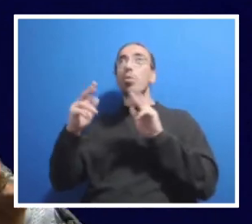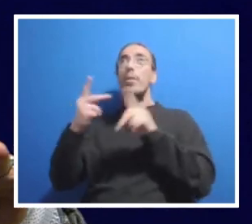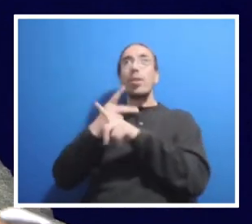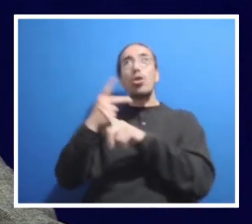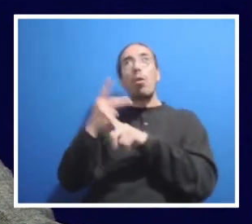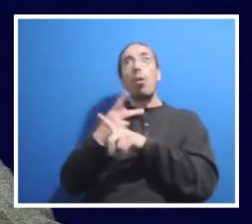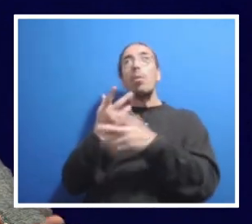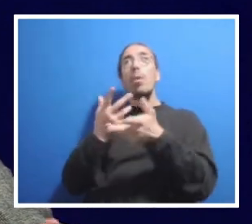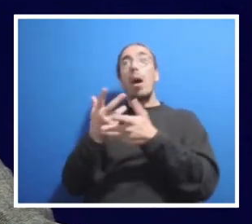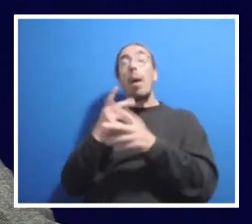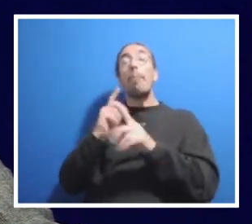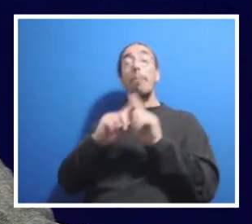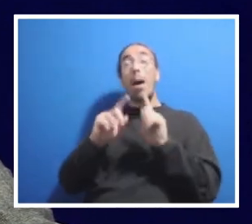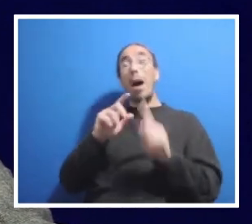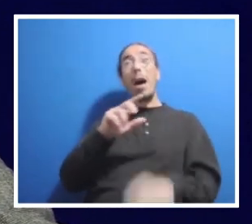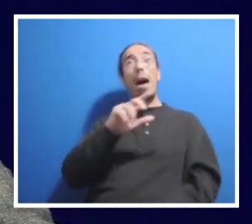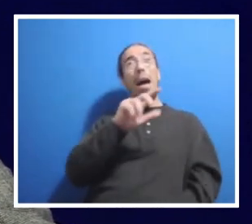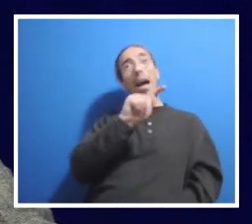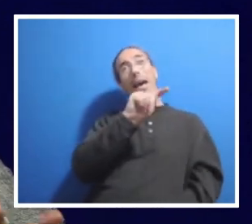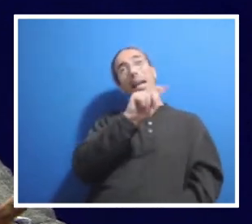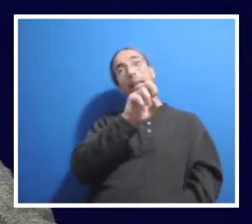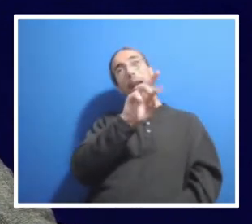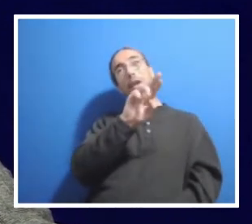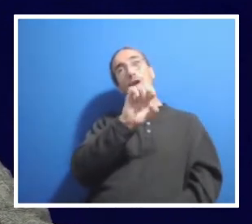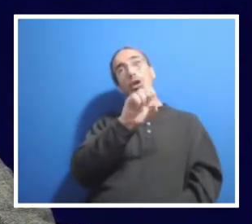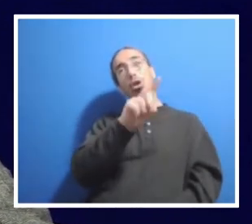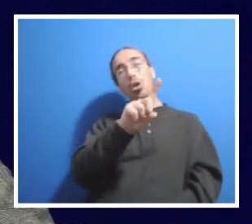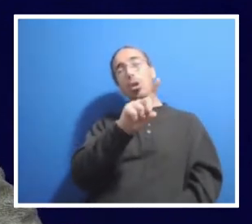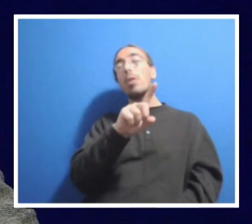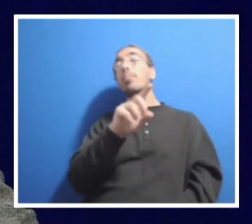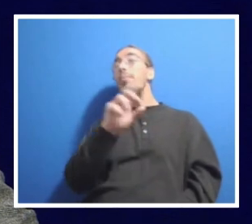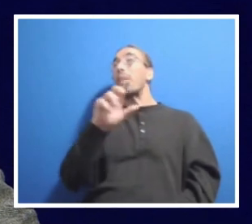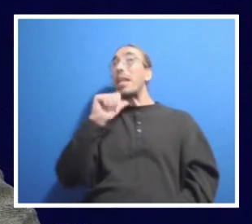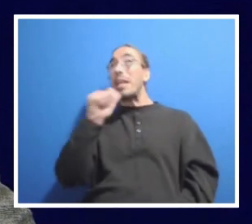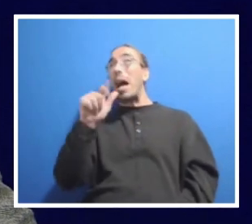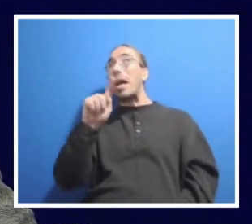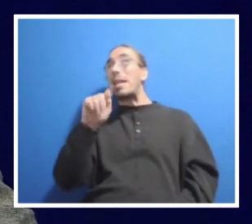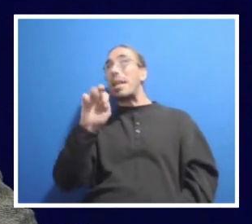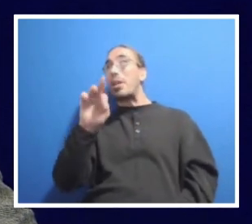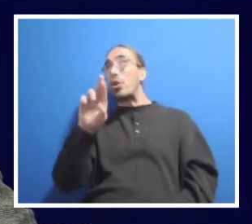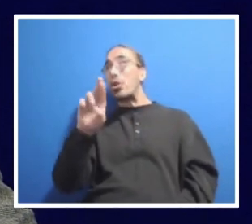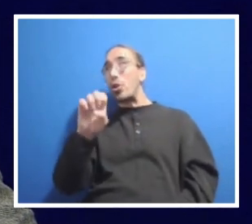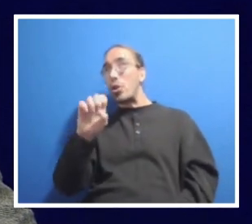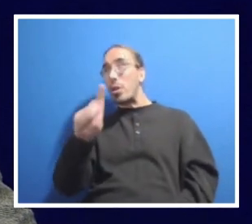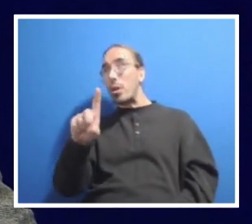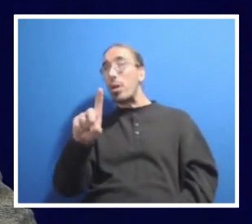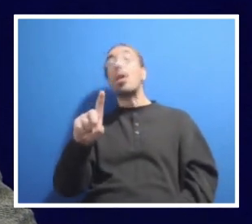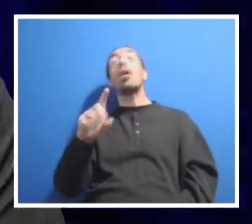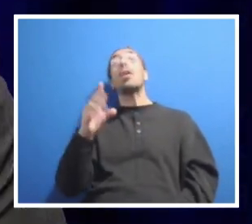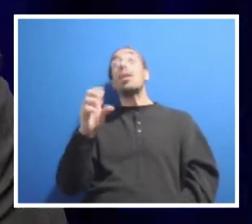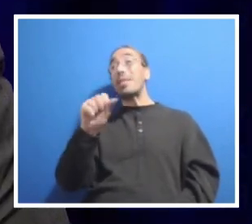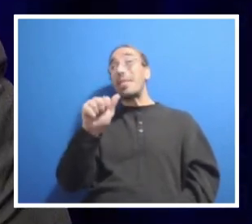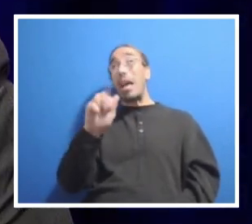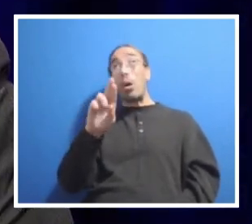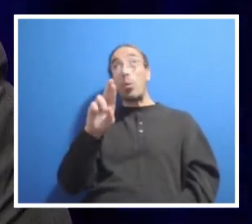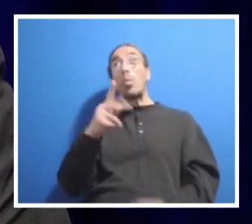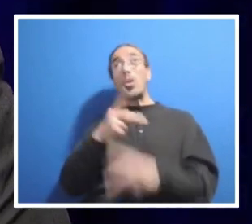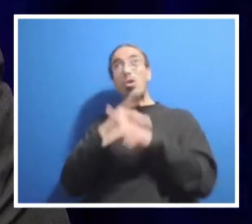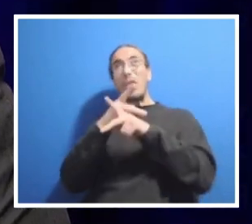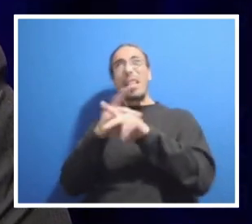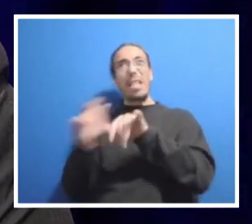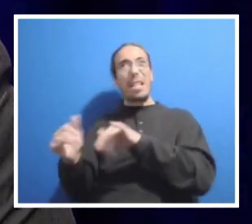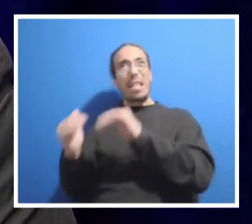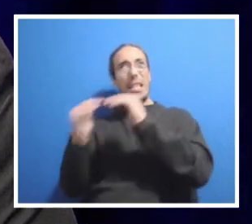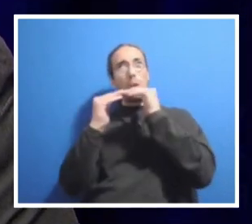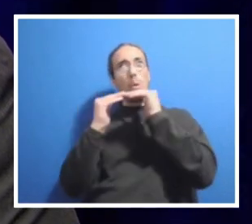that tenure line and non-tenure line promotion salary increases be treated the same way. Thank you. We have a